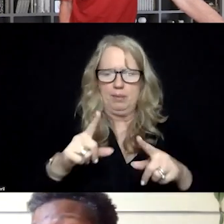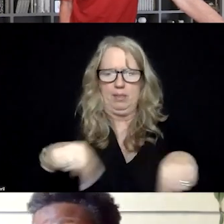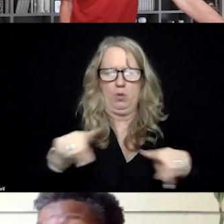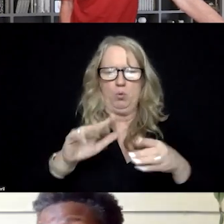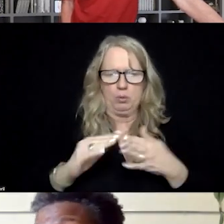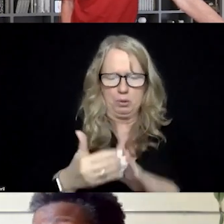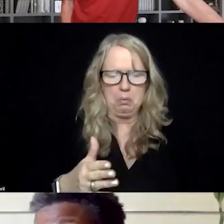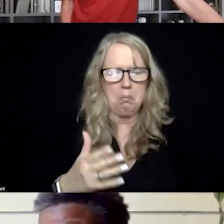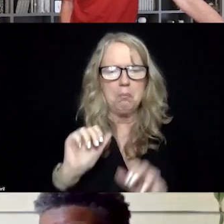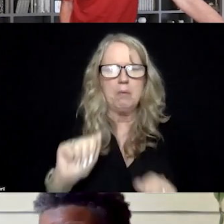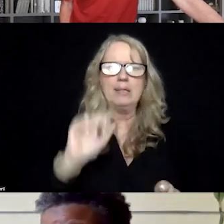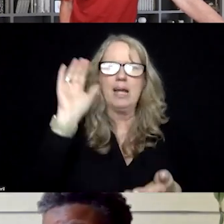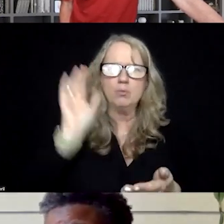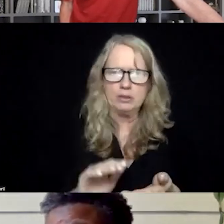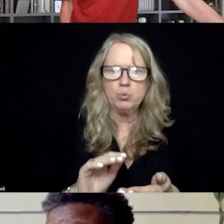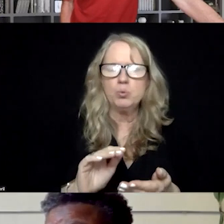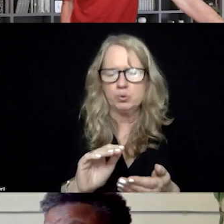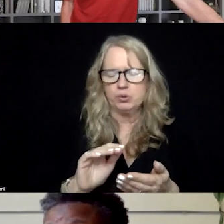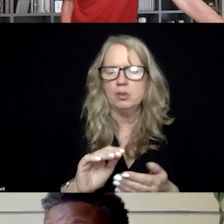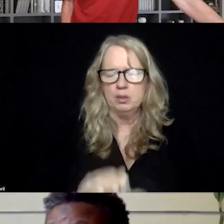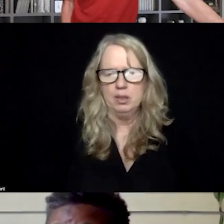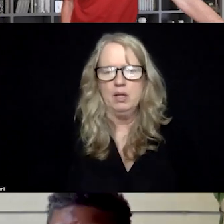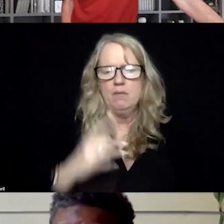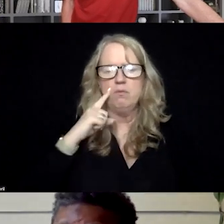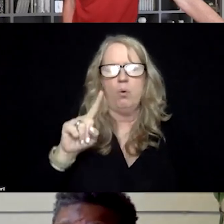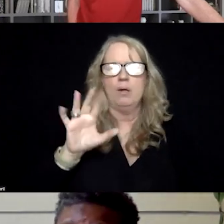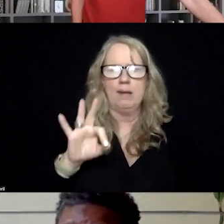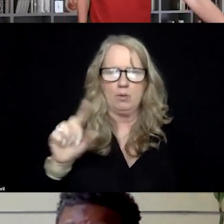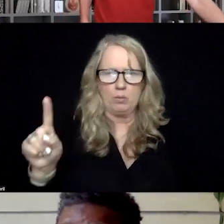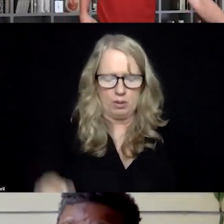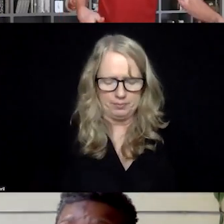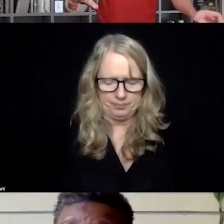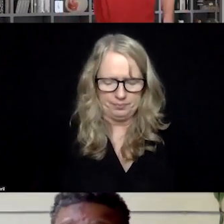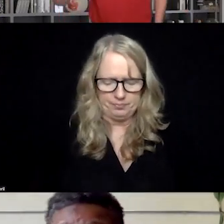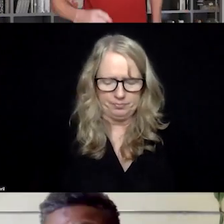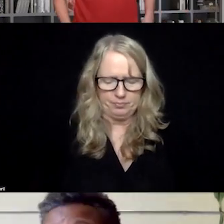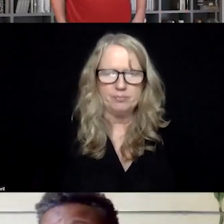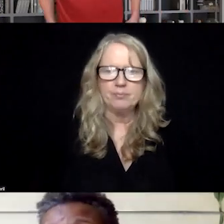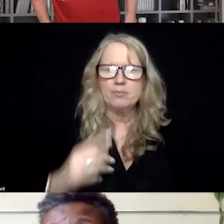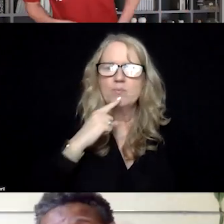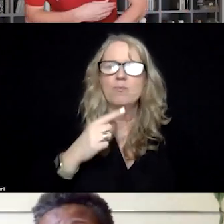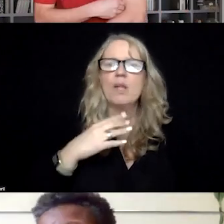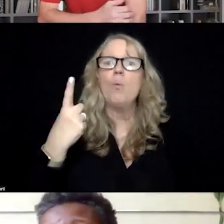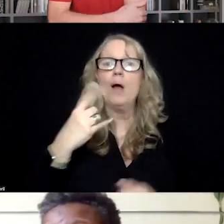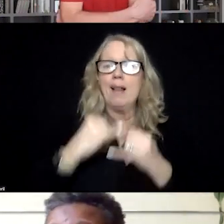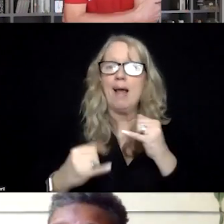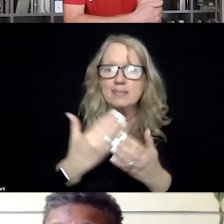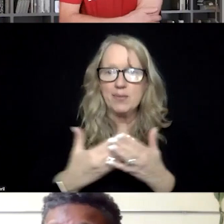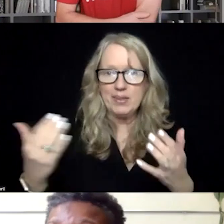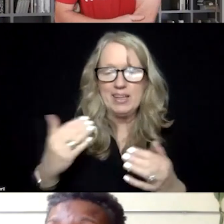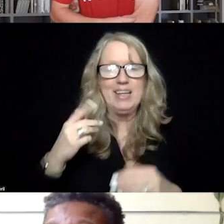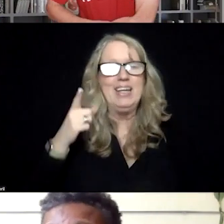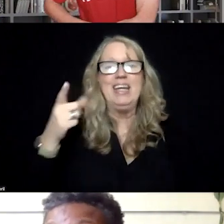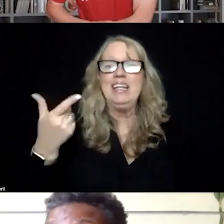so that we can reduce the reliance, uh, on 9-1-1. Uh, and I just want to add one last thing. Georgia, like Washington,